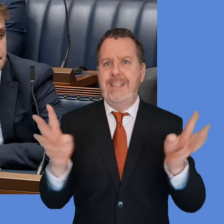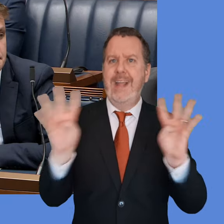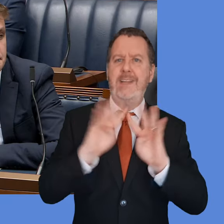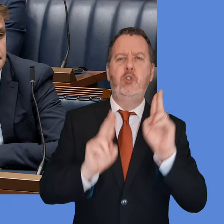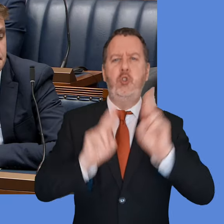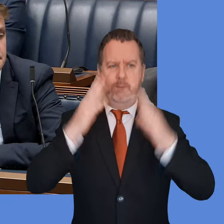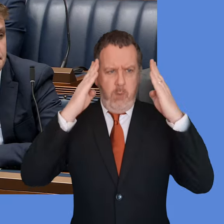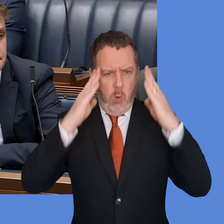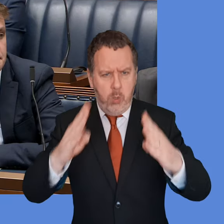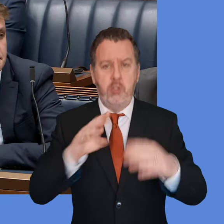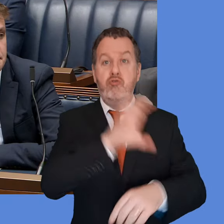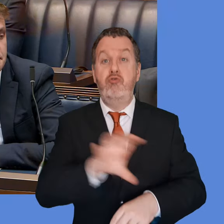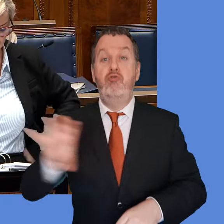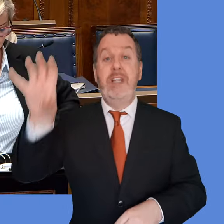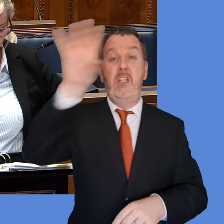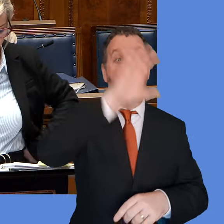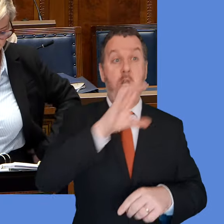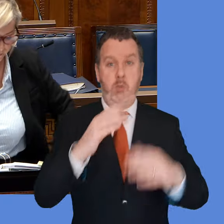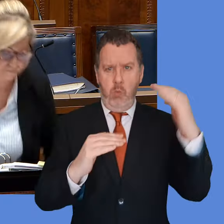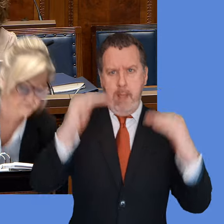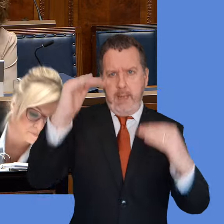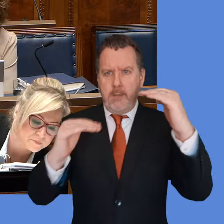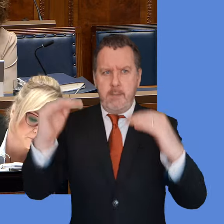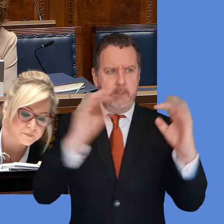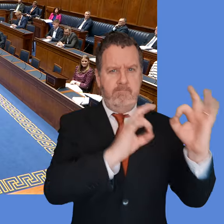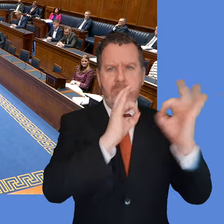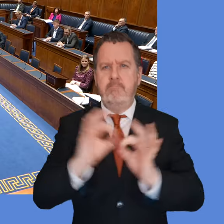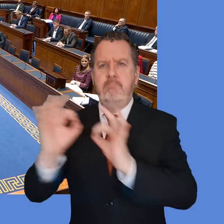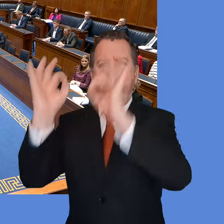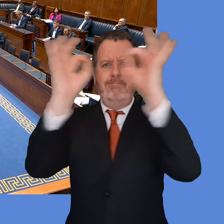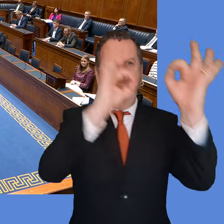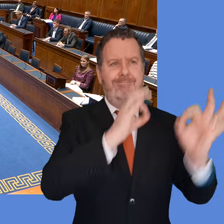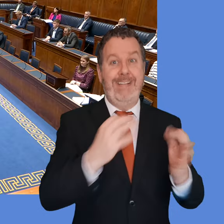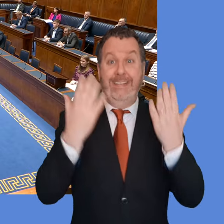that right now that we have the opportunity to do so again. Well Jonathan Buckley.